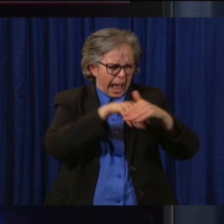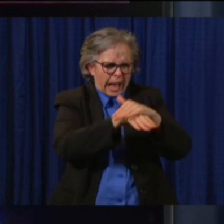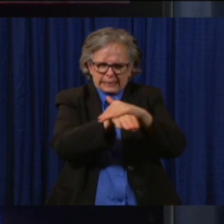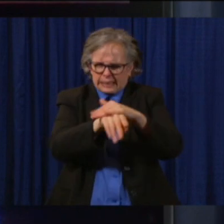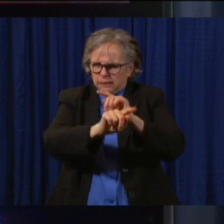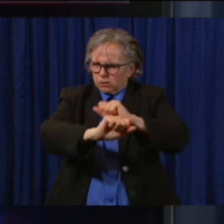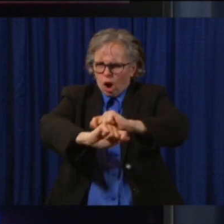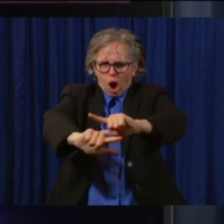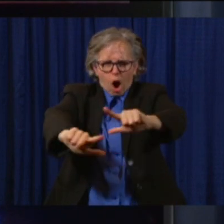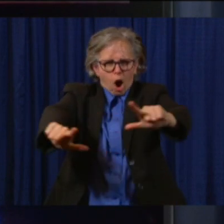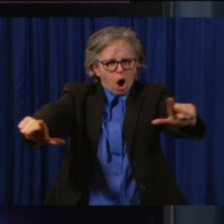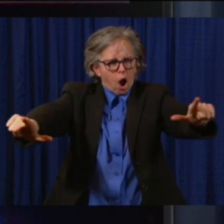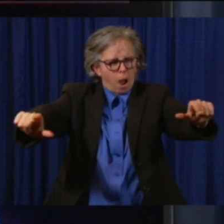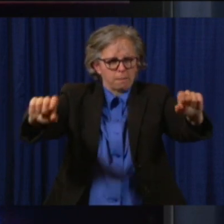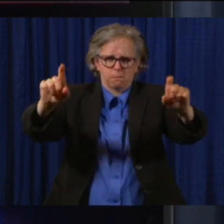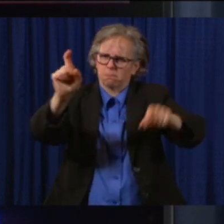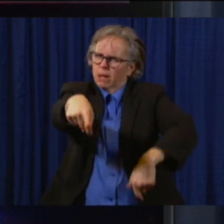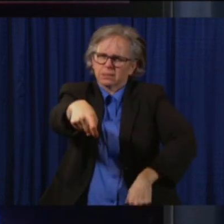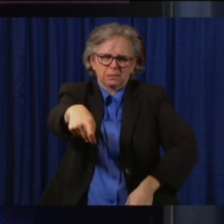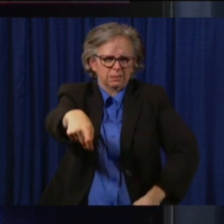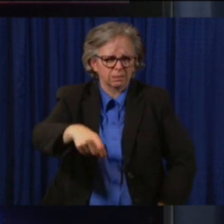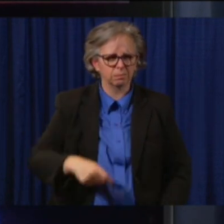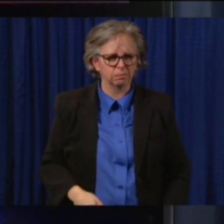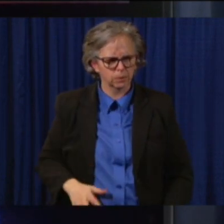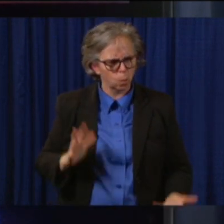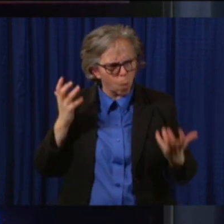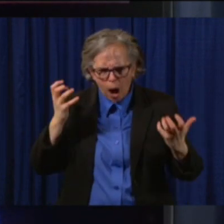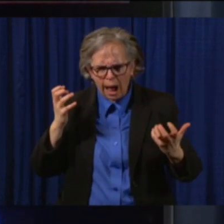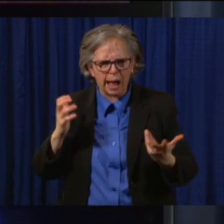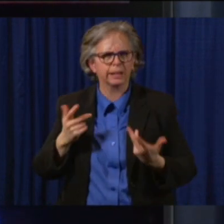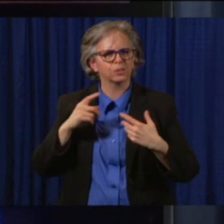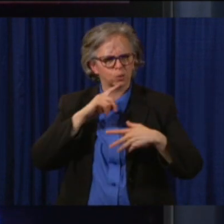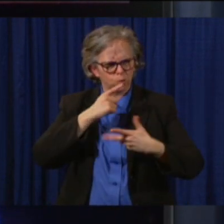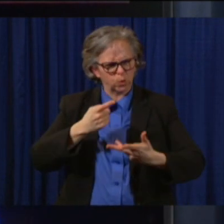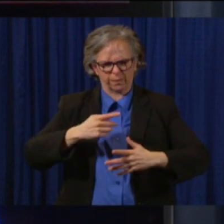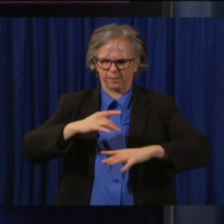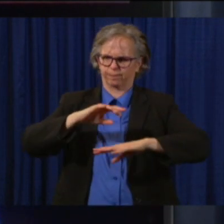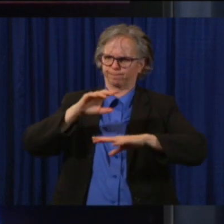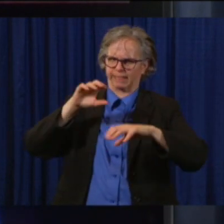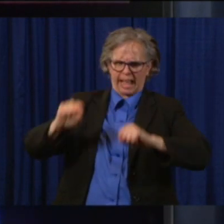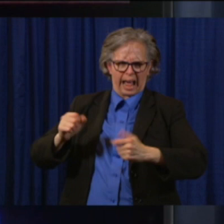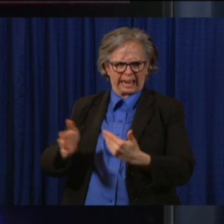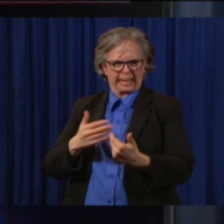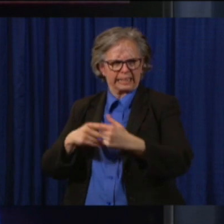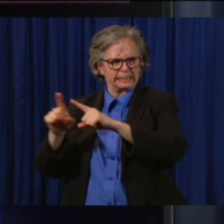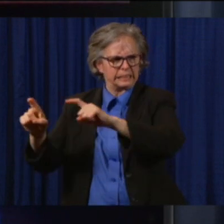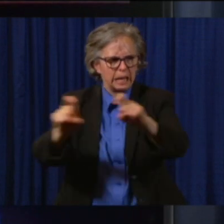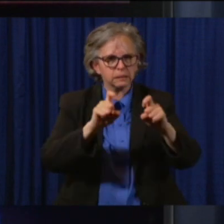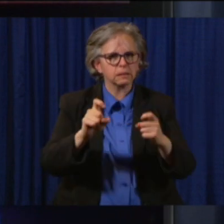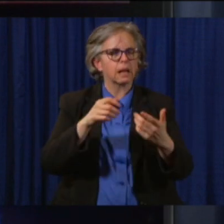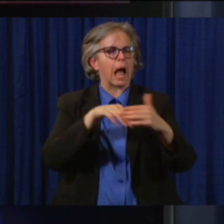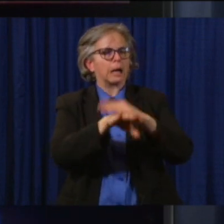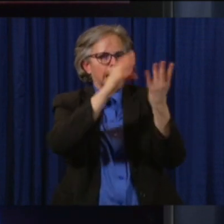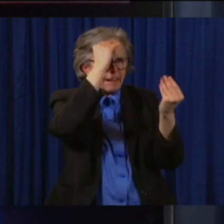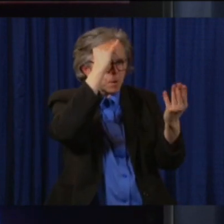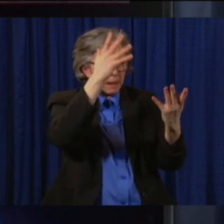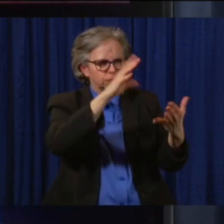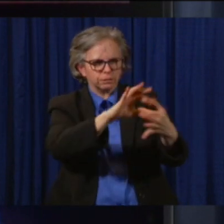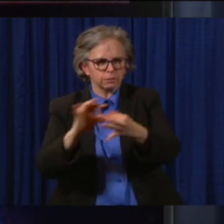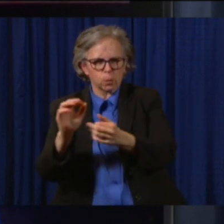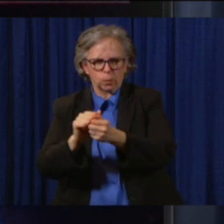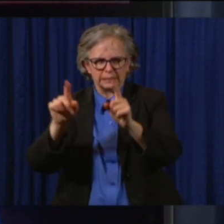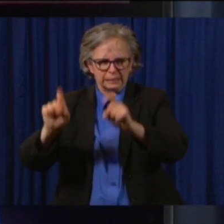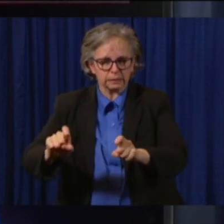making the testing and the access to the information accessible to the minority